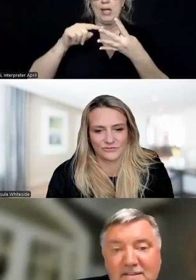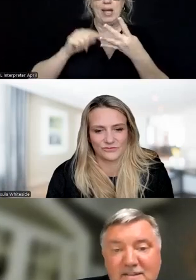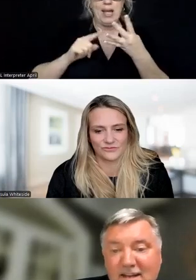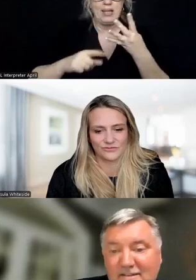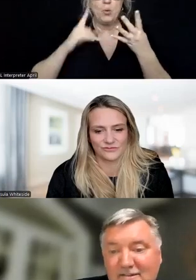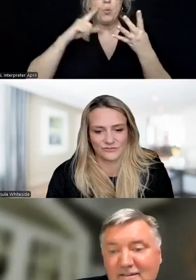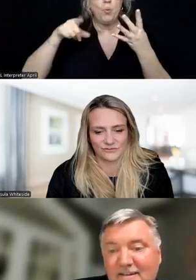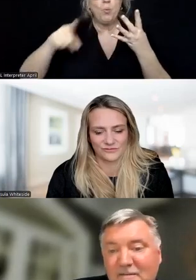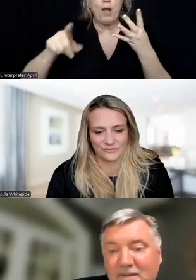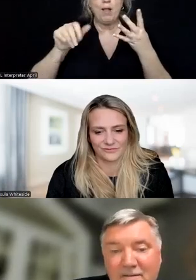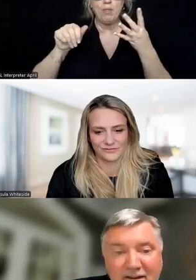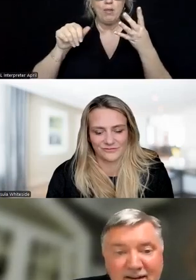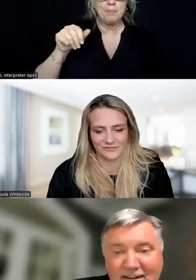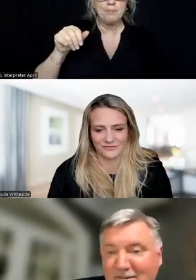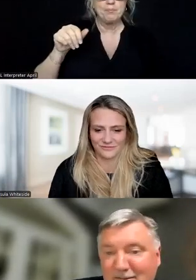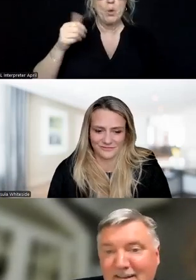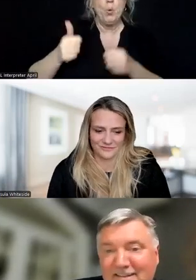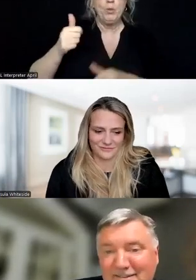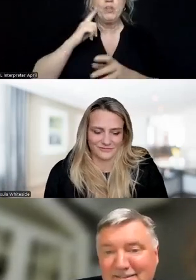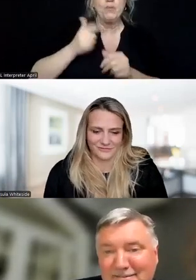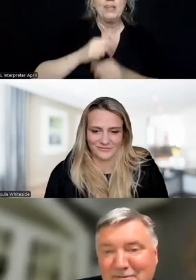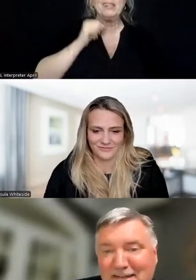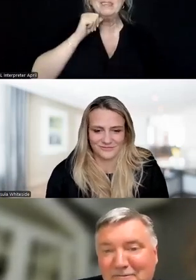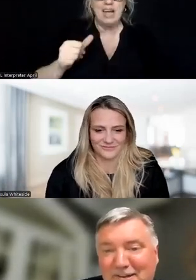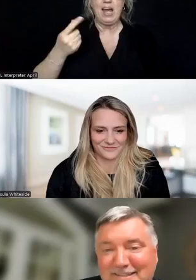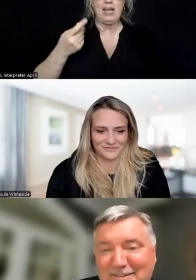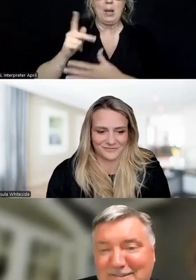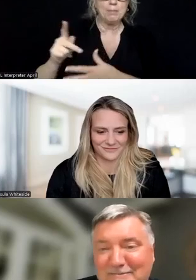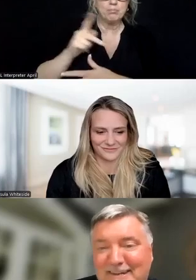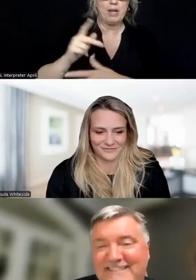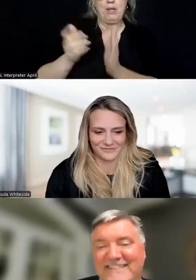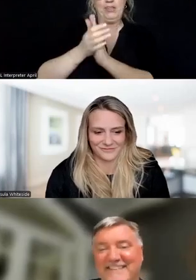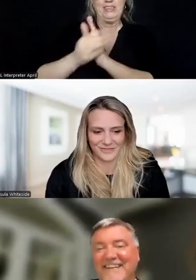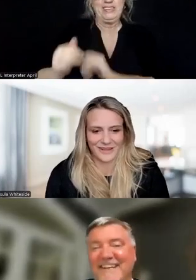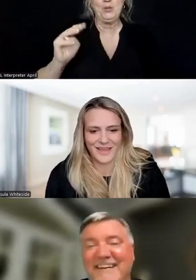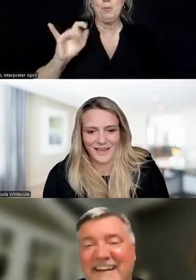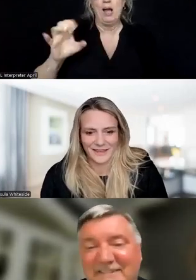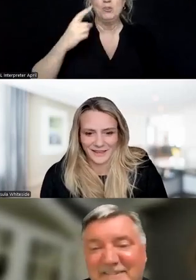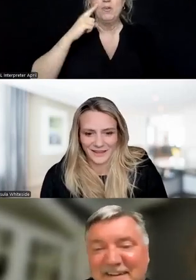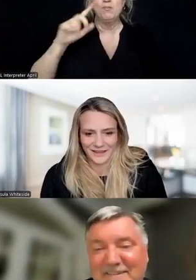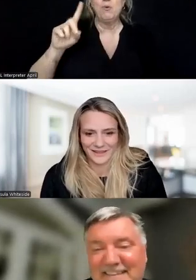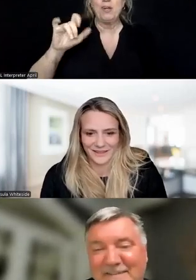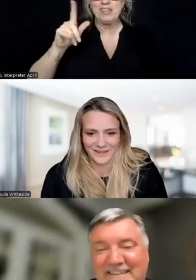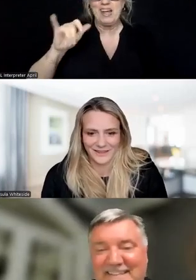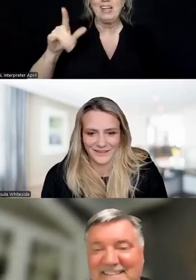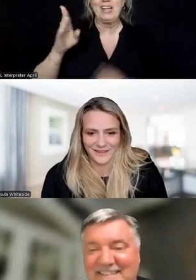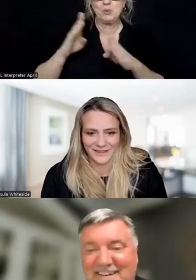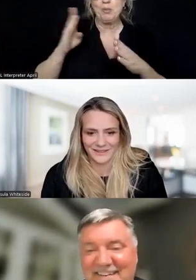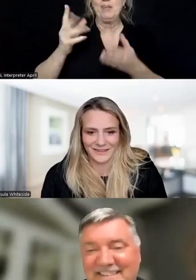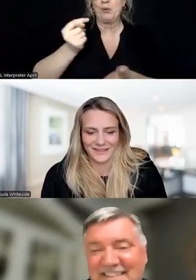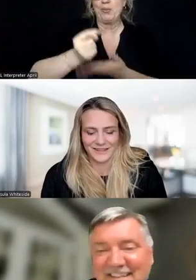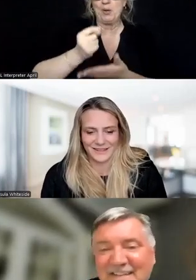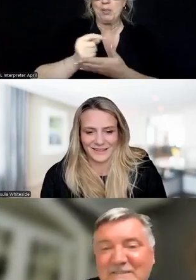while the audience is answered, I know you know the answer to this, Ursula. Can walk us through some thoughts on how we might be thinking about